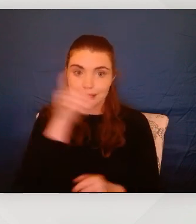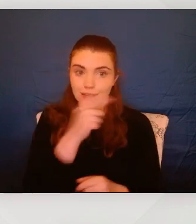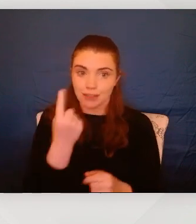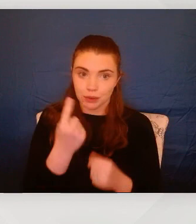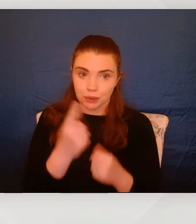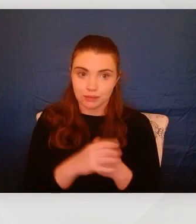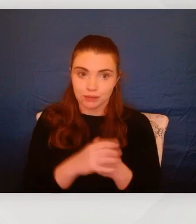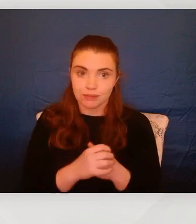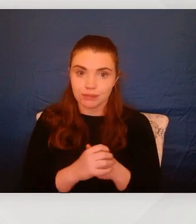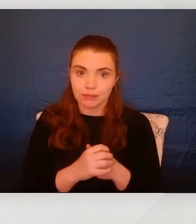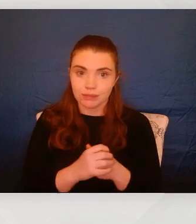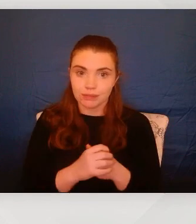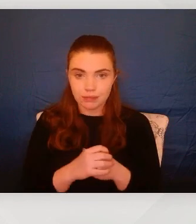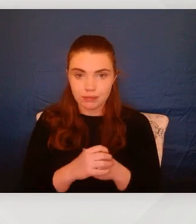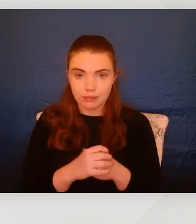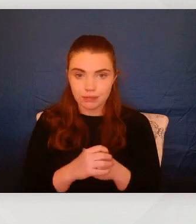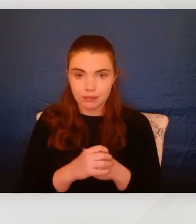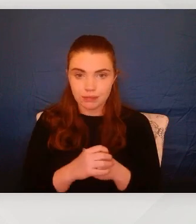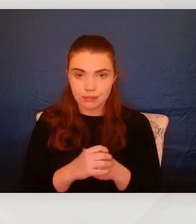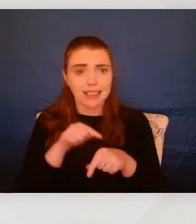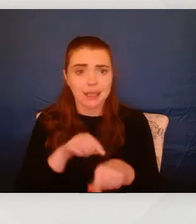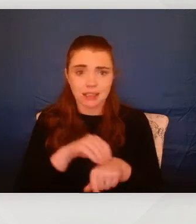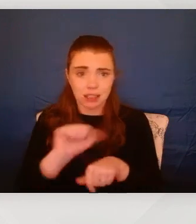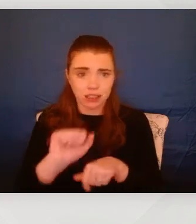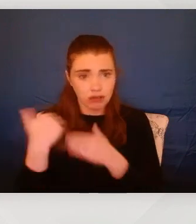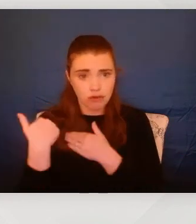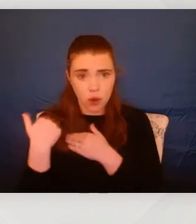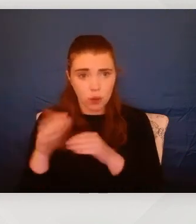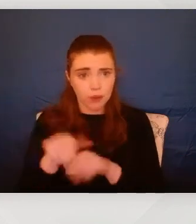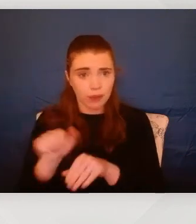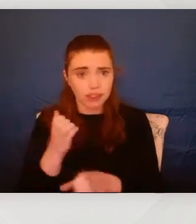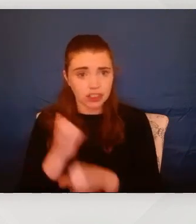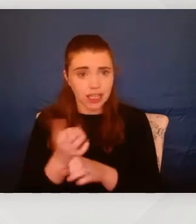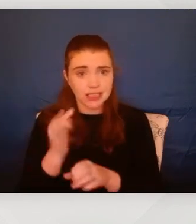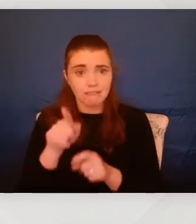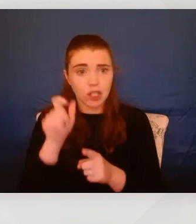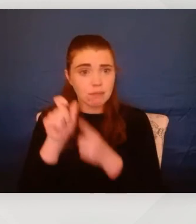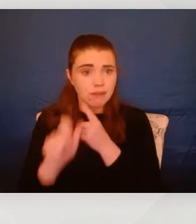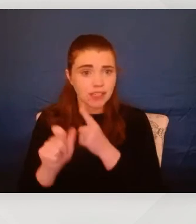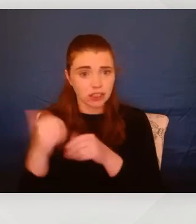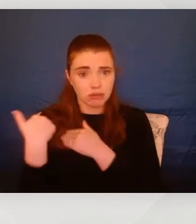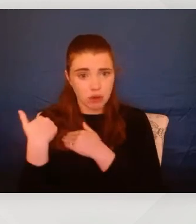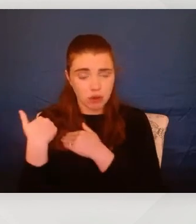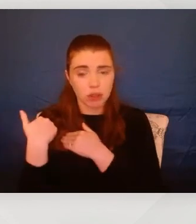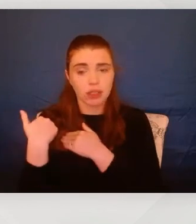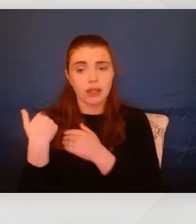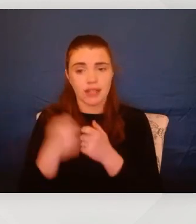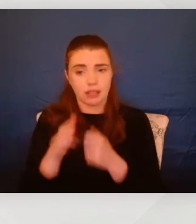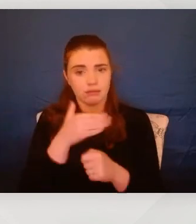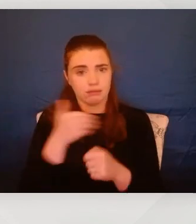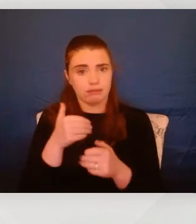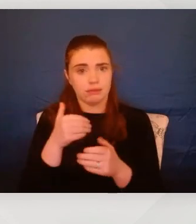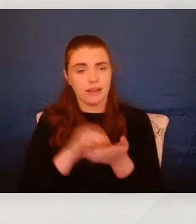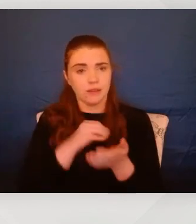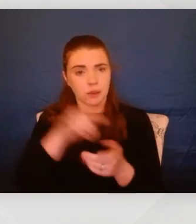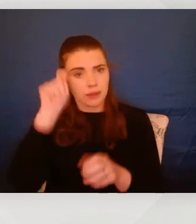And I suppose depending on your role with the child, certainly if you're in a professional role, what would come into play then is children's first. And